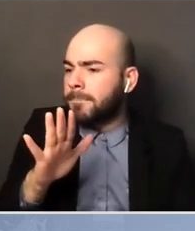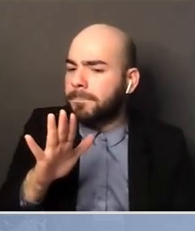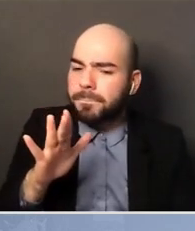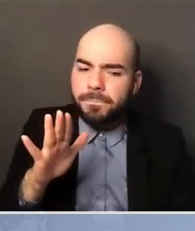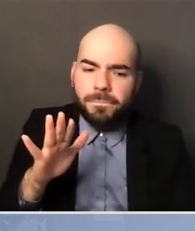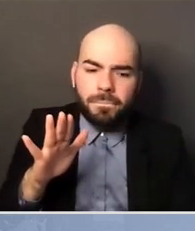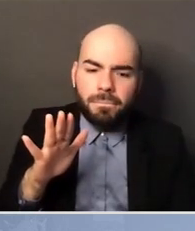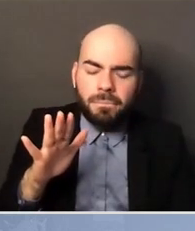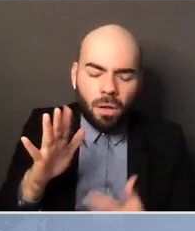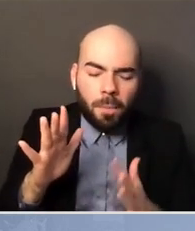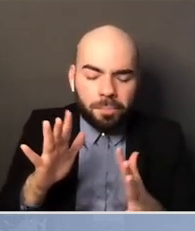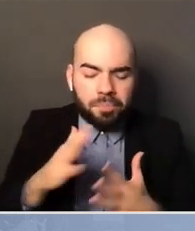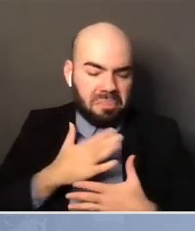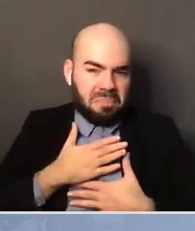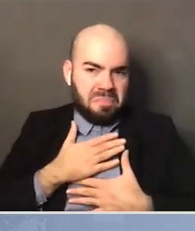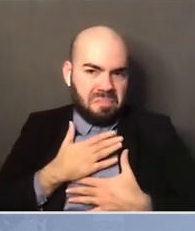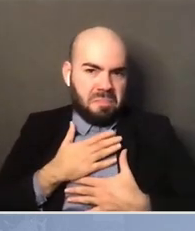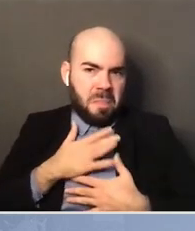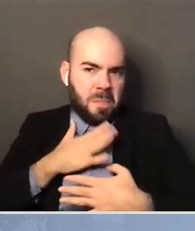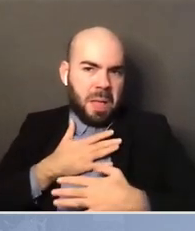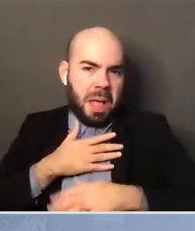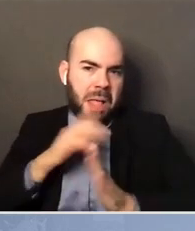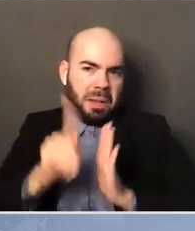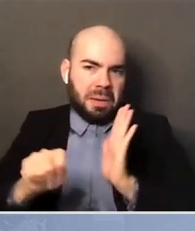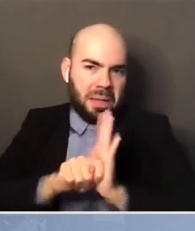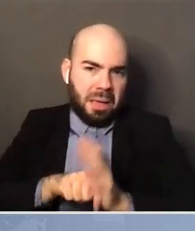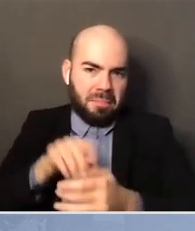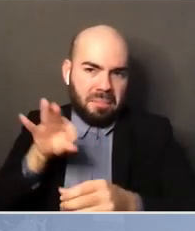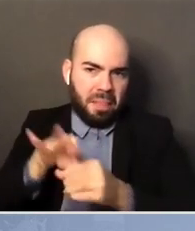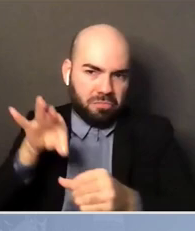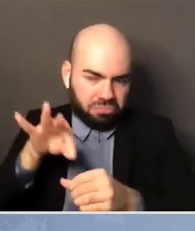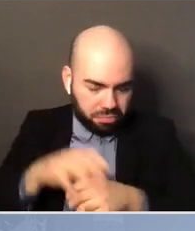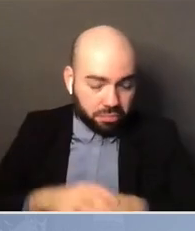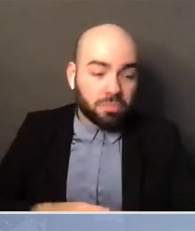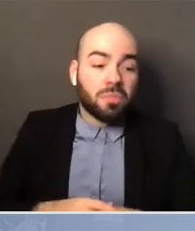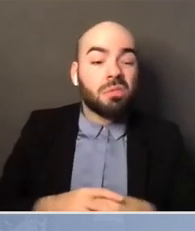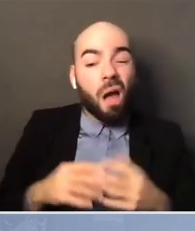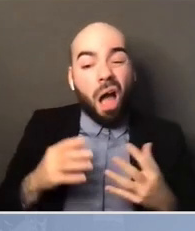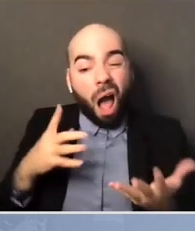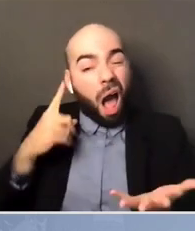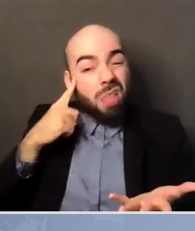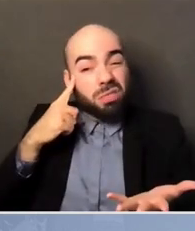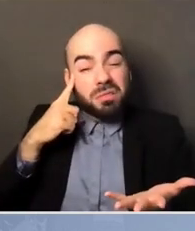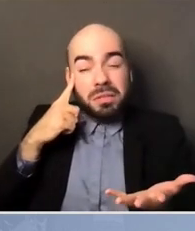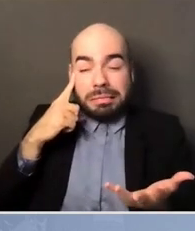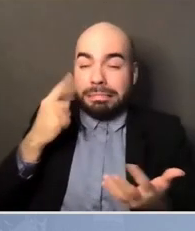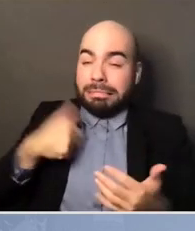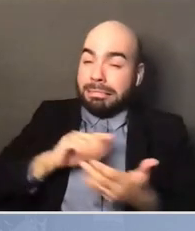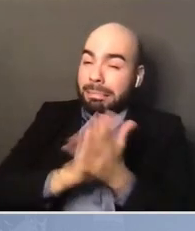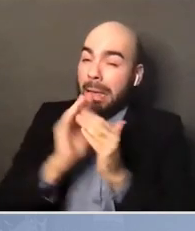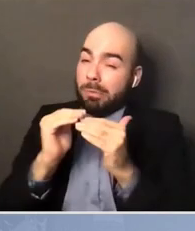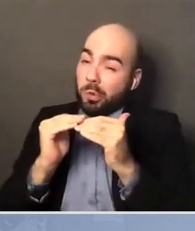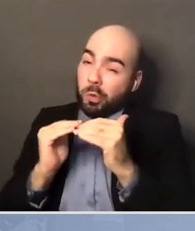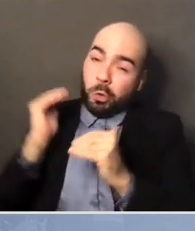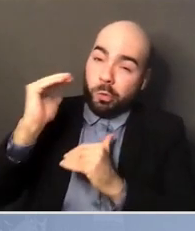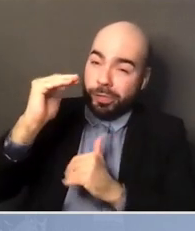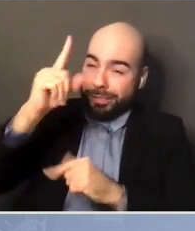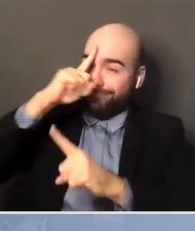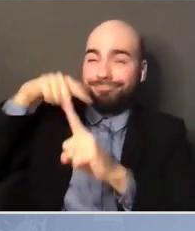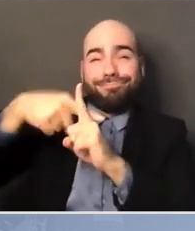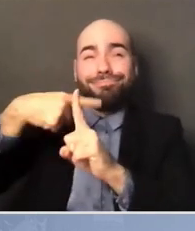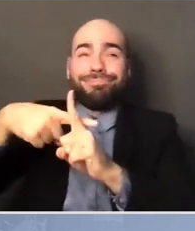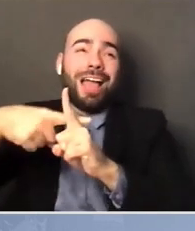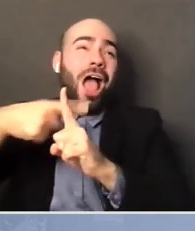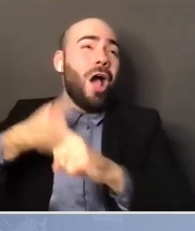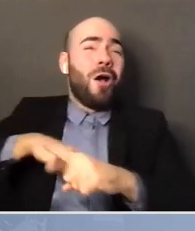With my election, I think we had probably gotten over-optimistic about how much change had happened